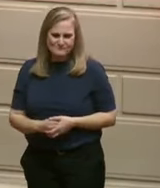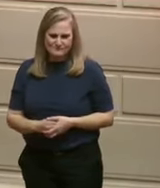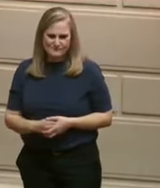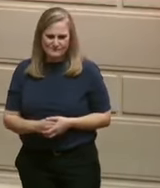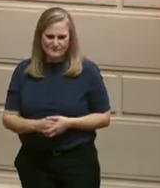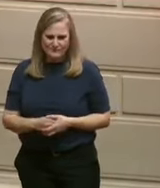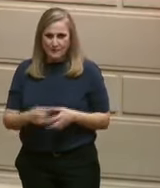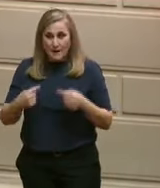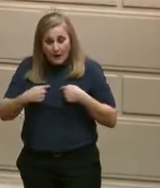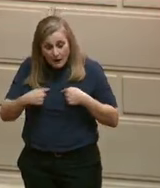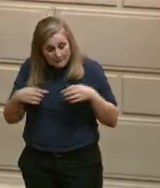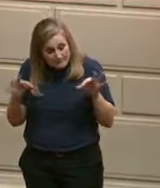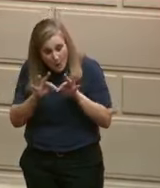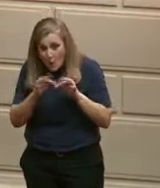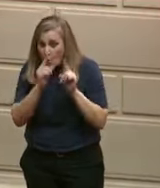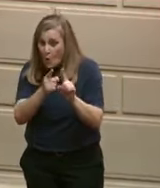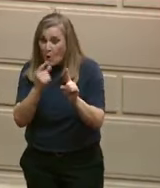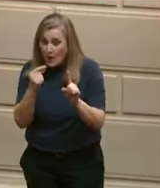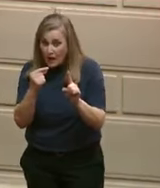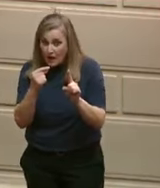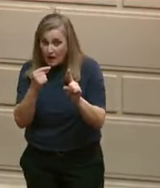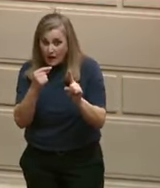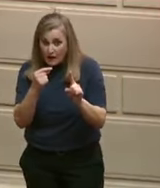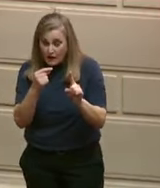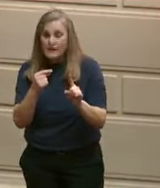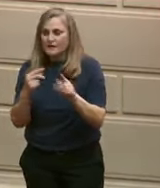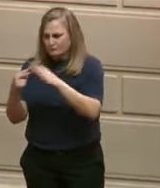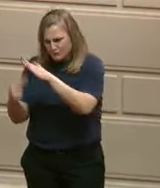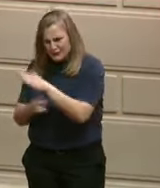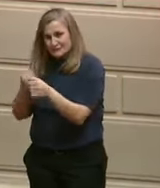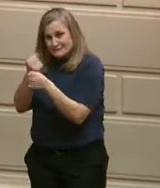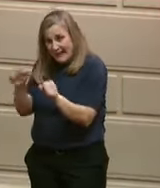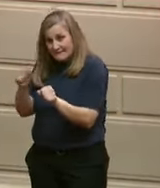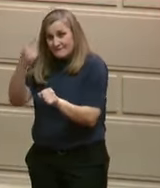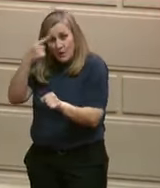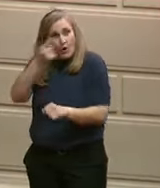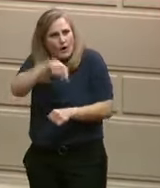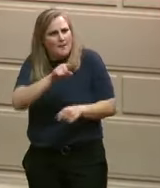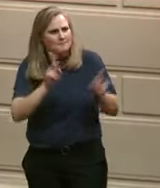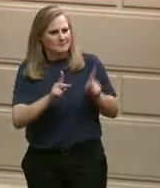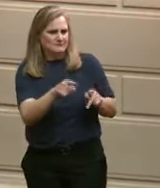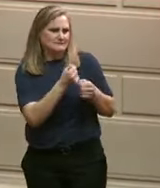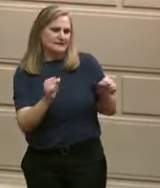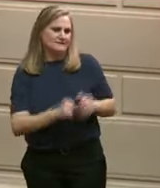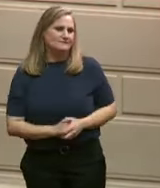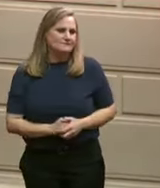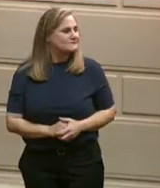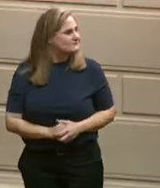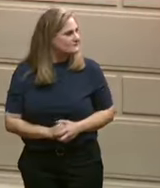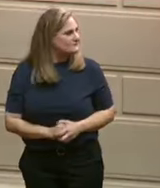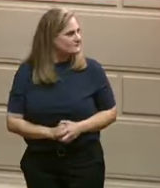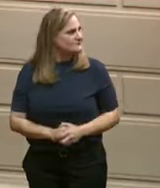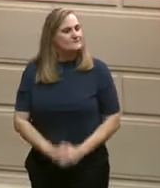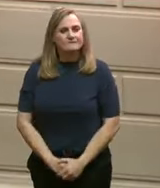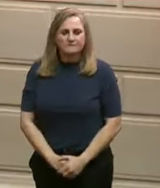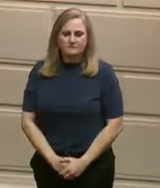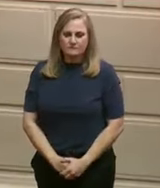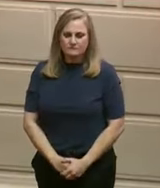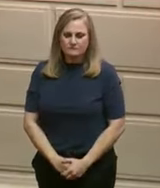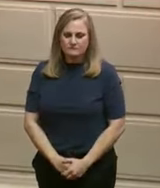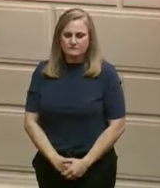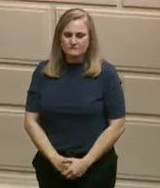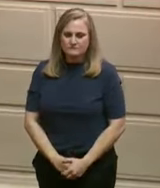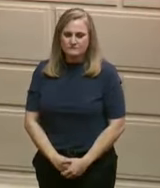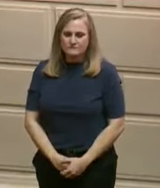sure that our bridges are safe, that our roads are repaired, and that this national ranking that has been around our necks